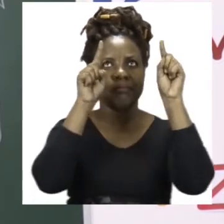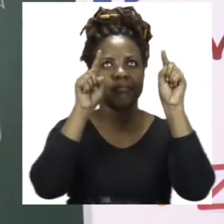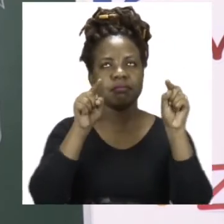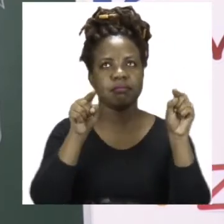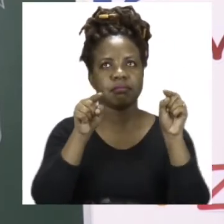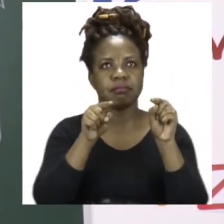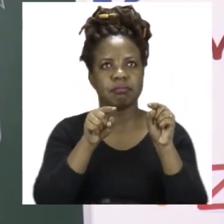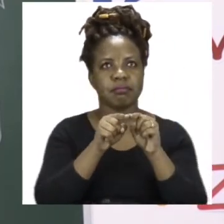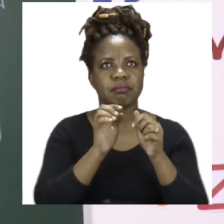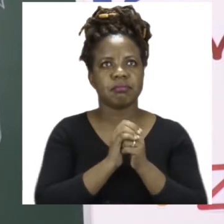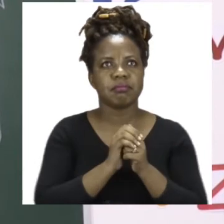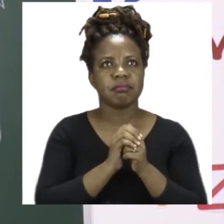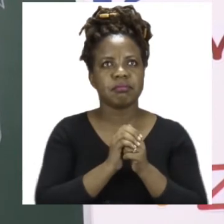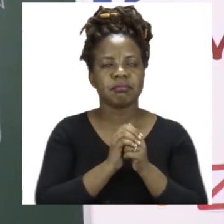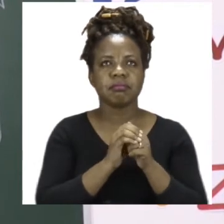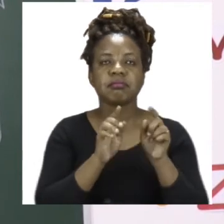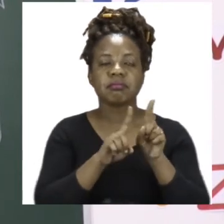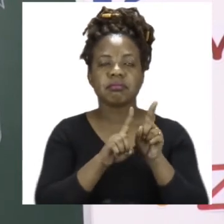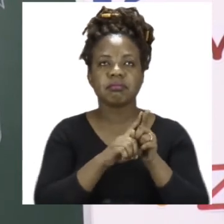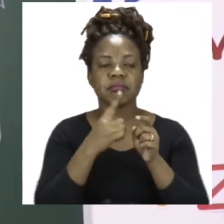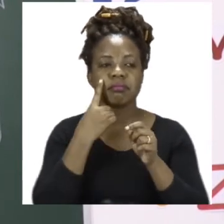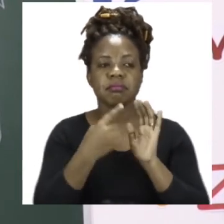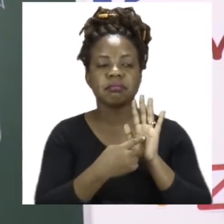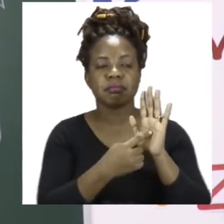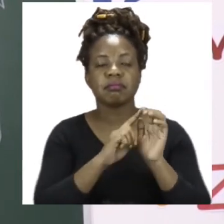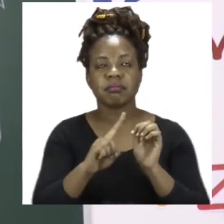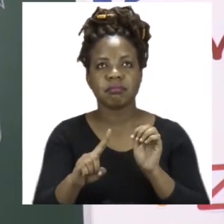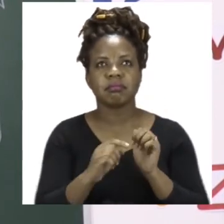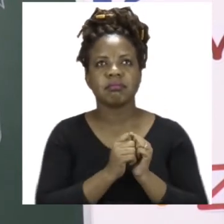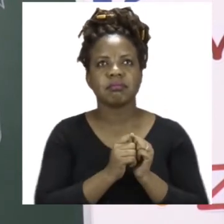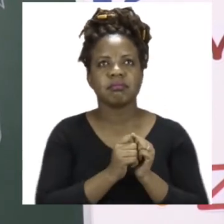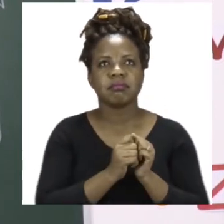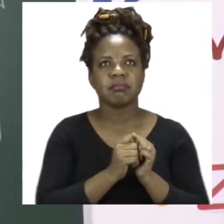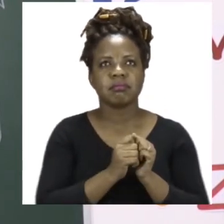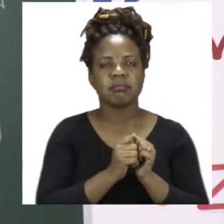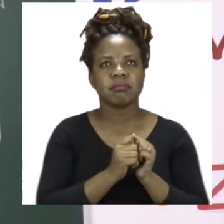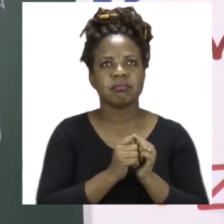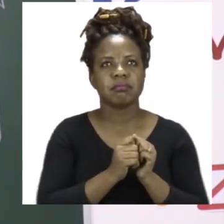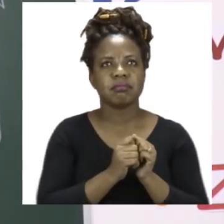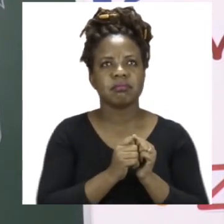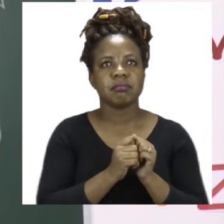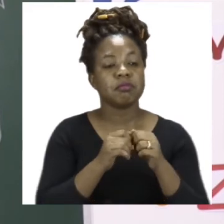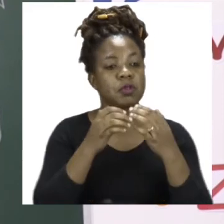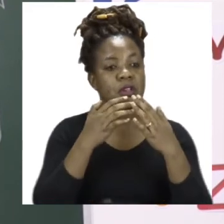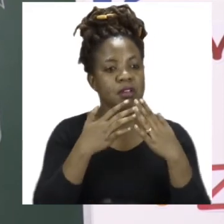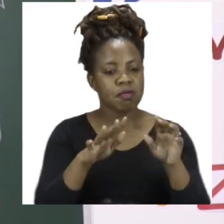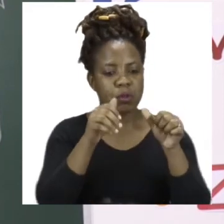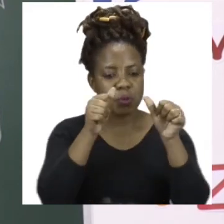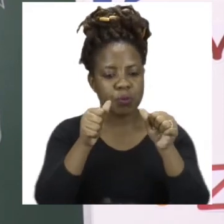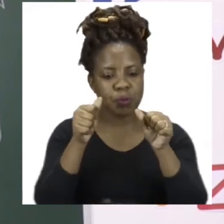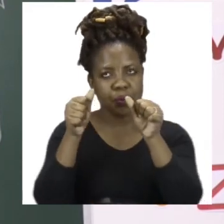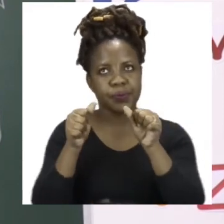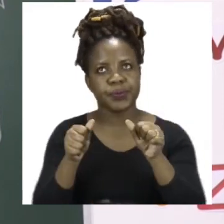use enough glue. You can roll it up or down. And when you are done making your beautiful pictures, you